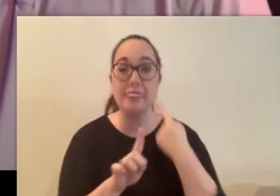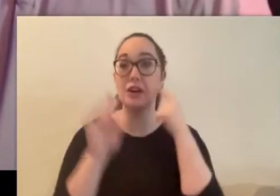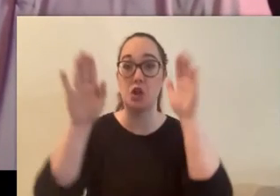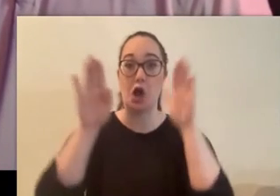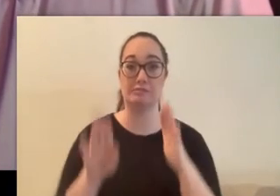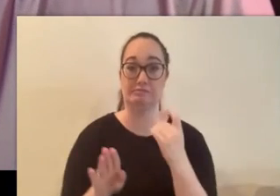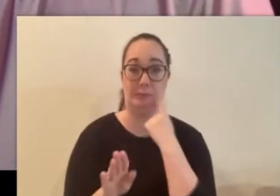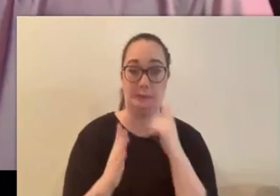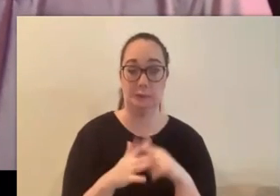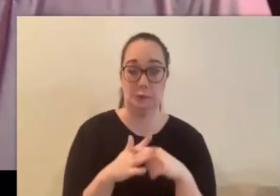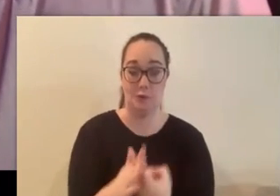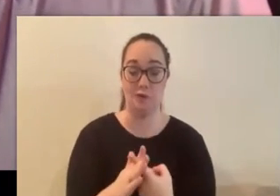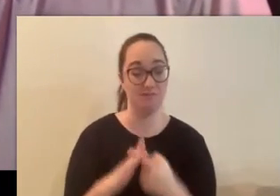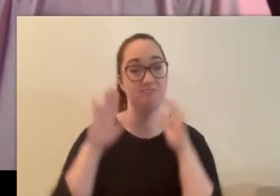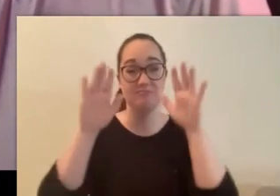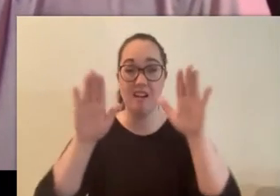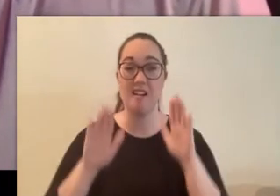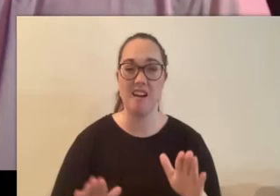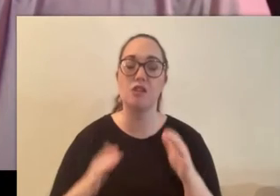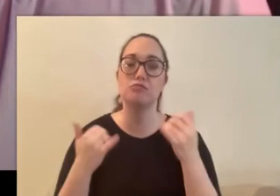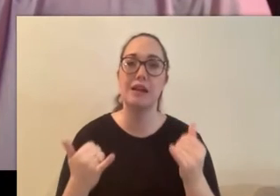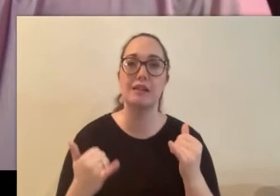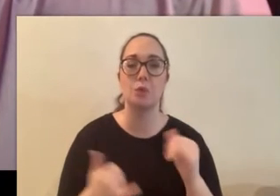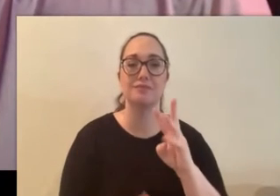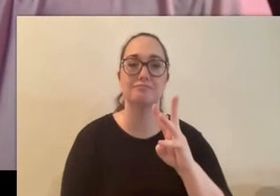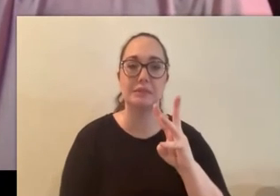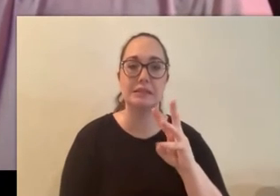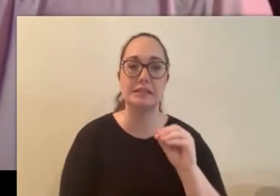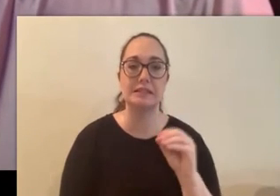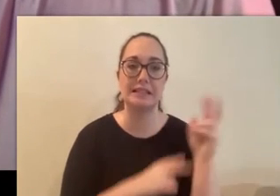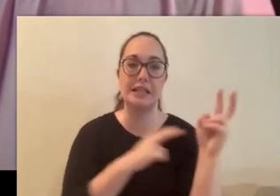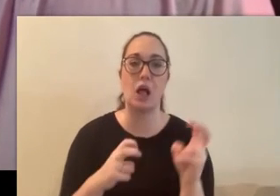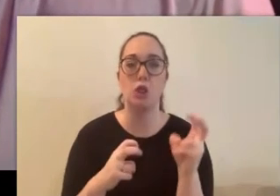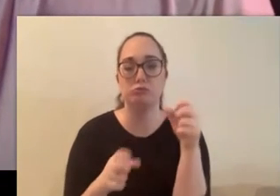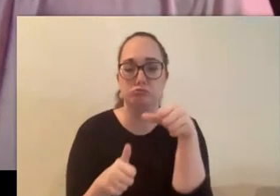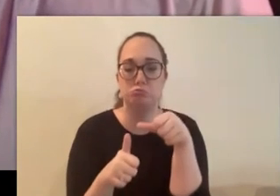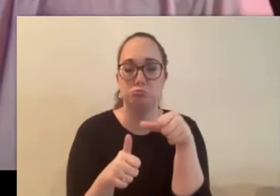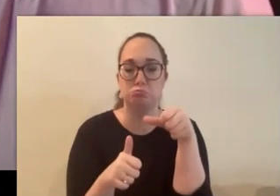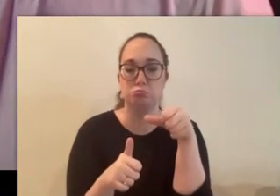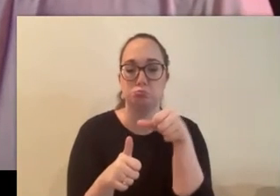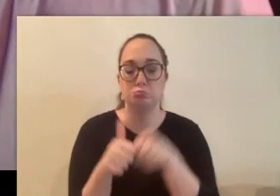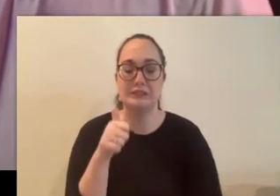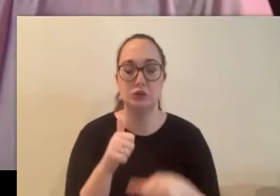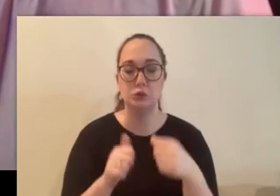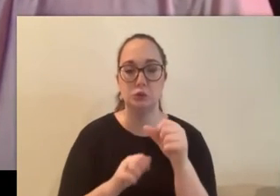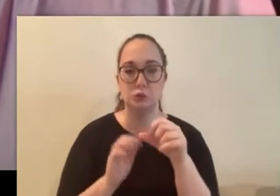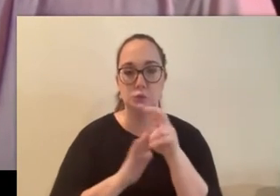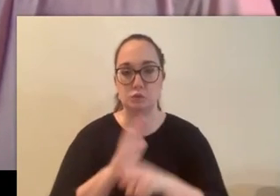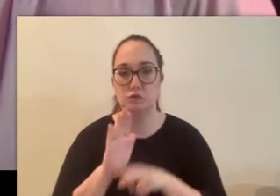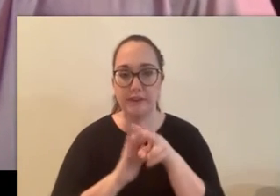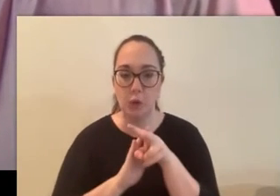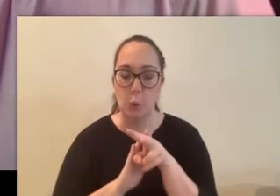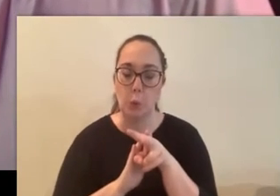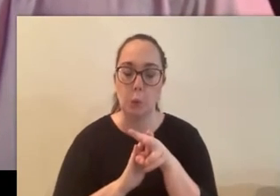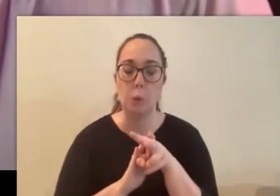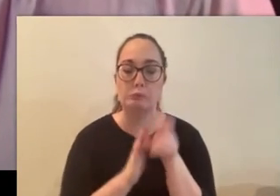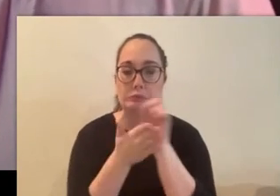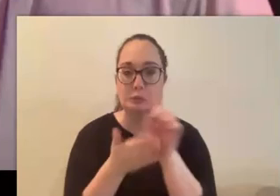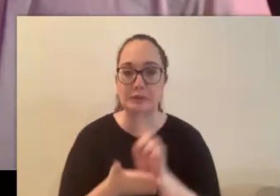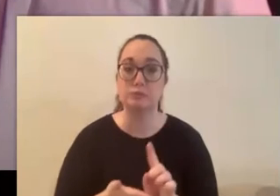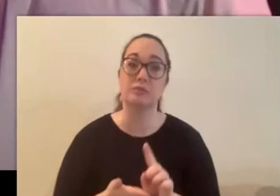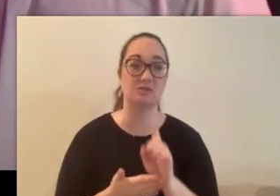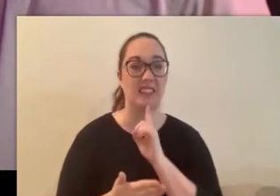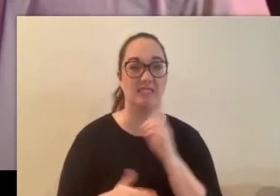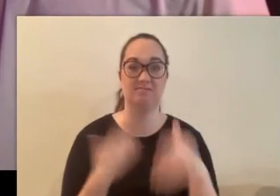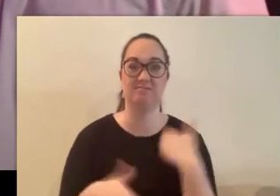now we're averaging over 60 downloads per episode in the first week uh we're growing extremely fast we have a bunch of big announcements coming